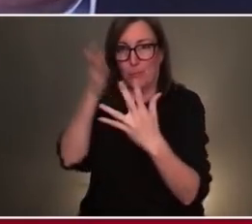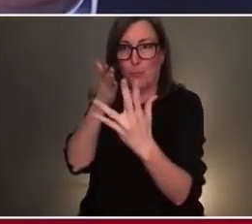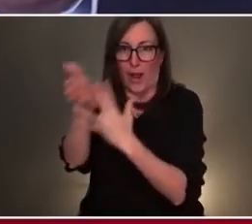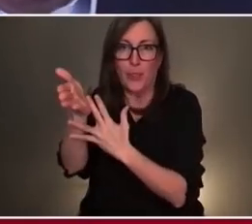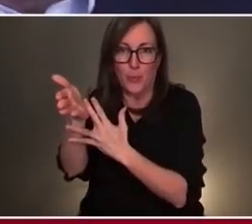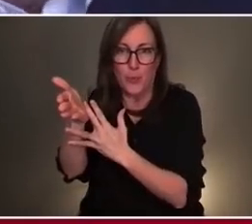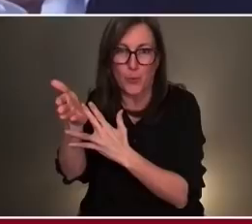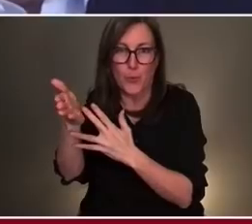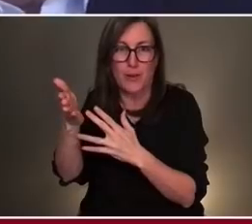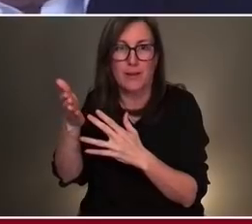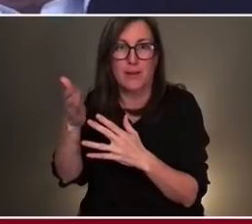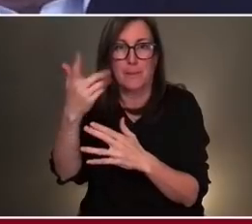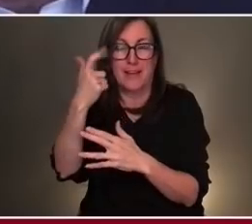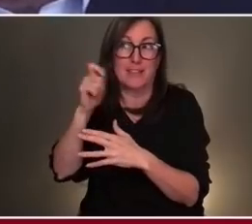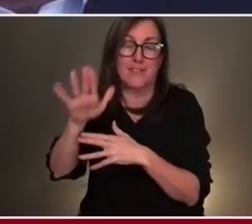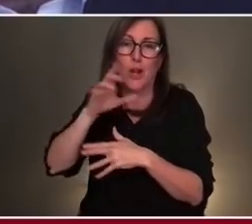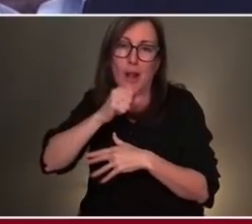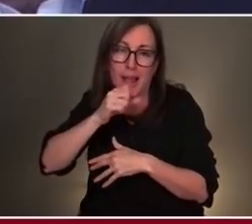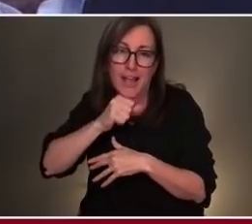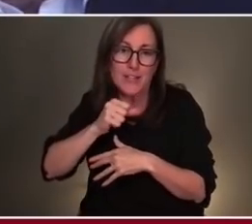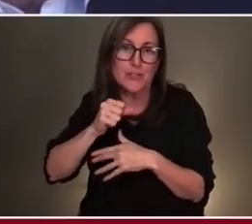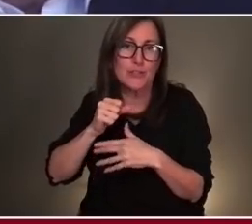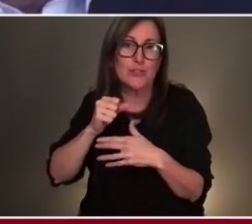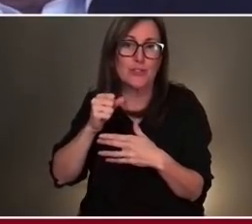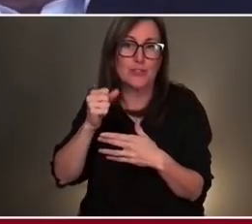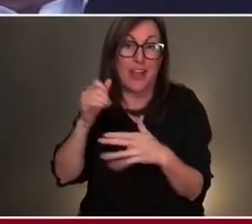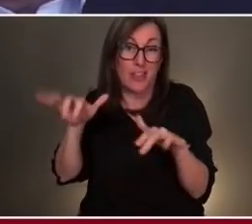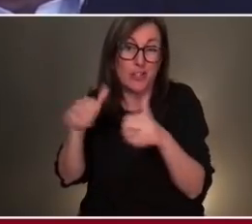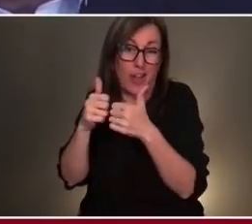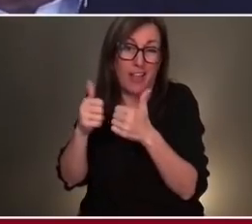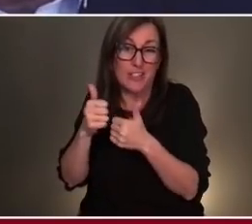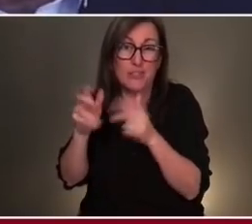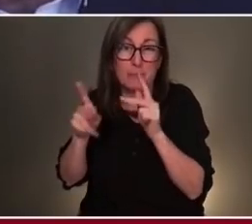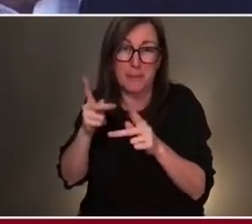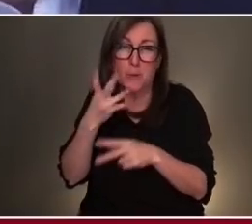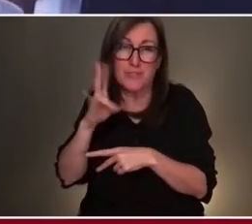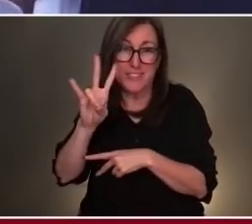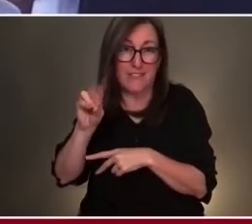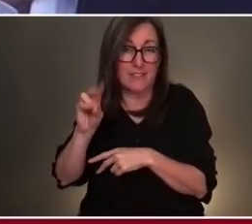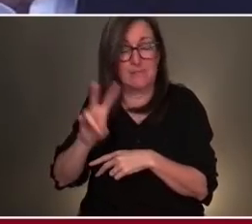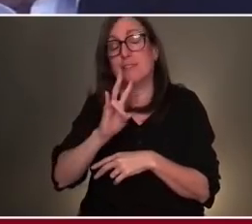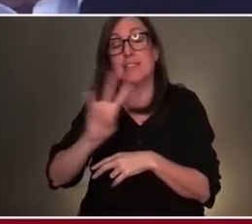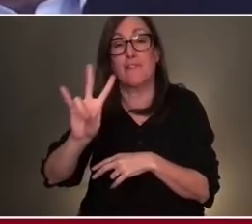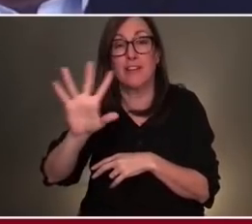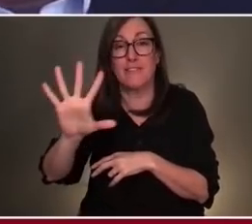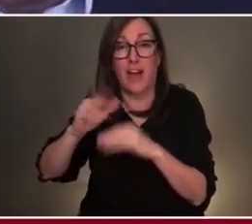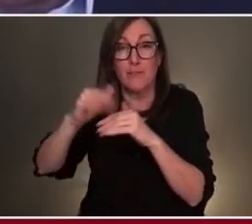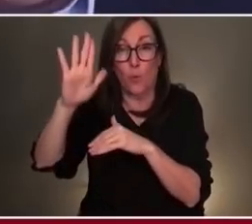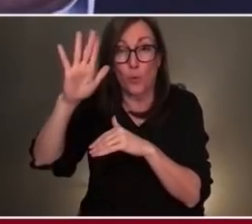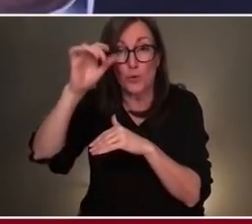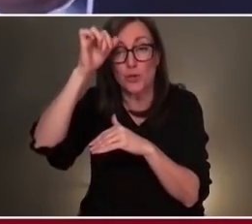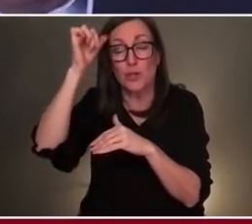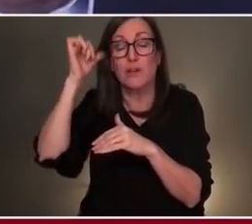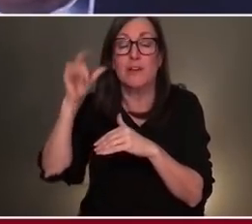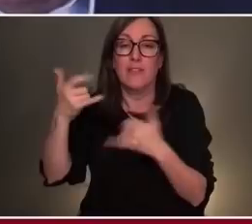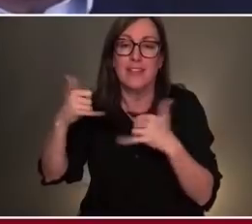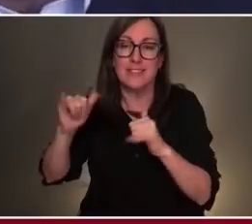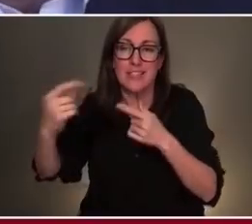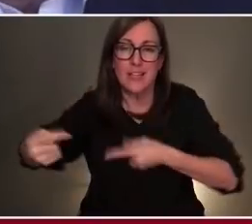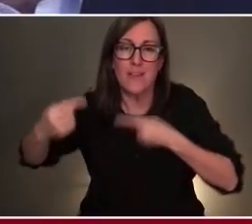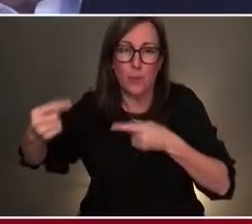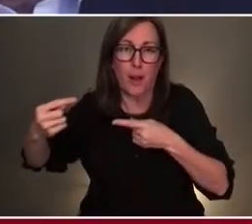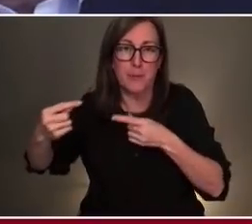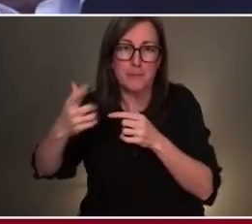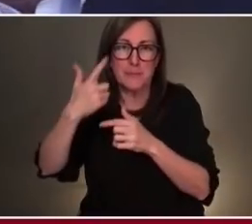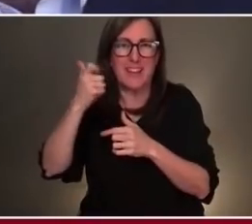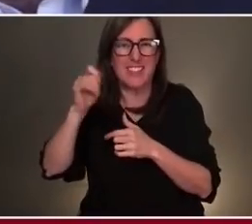their age. We know that the challenge of those 75 years of age and older still have problems in terms of their